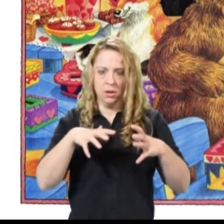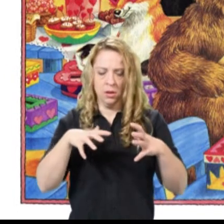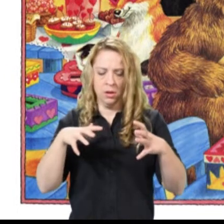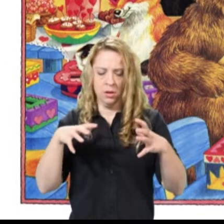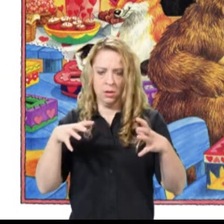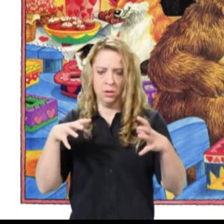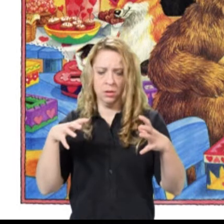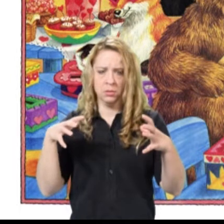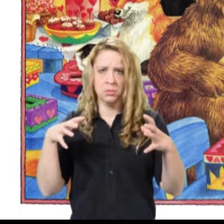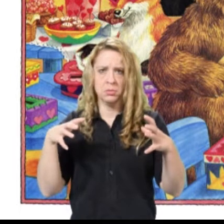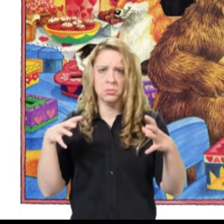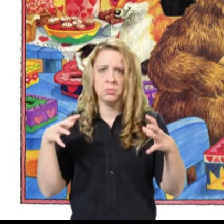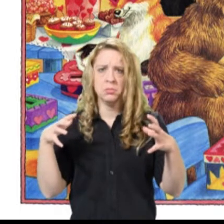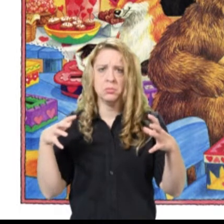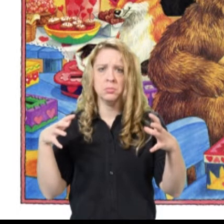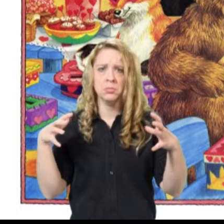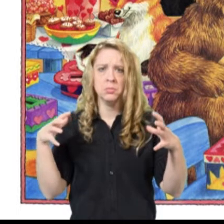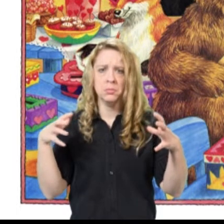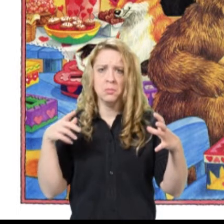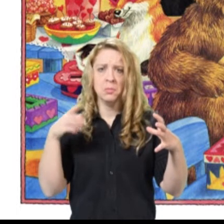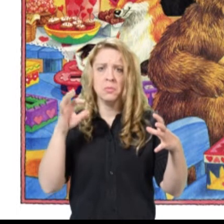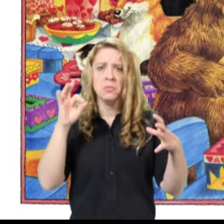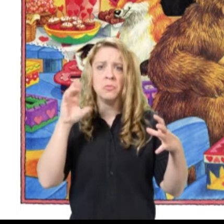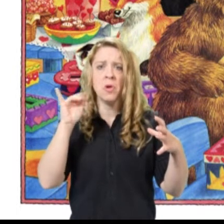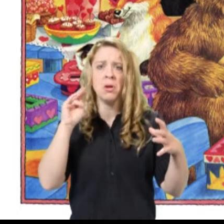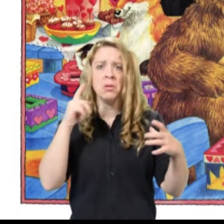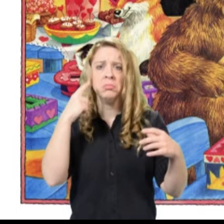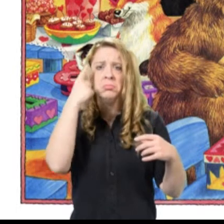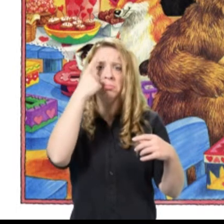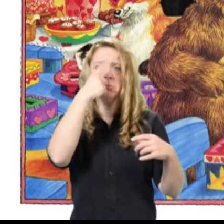Franklin watched as his friends delivered their cards.